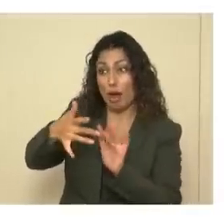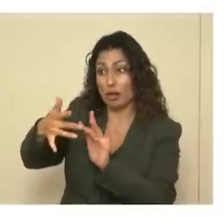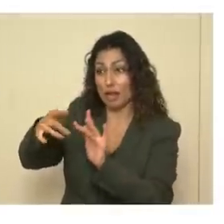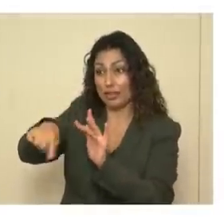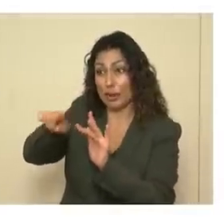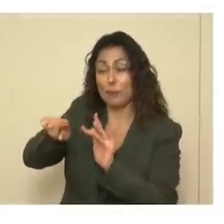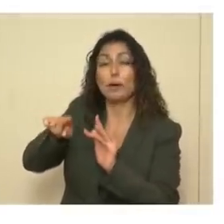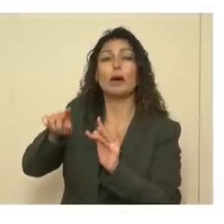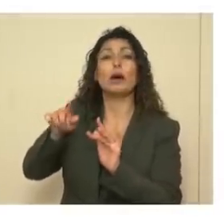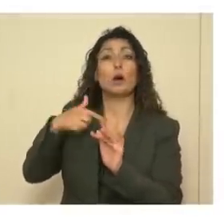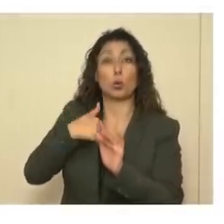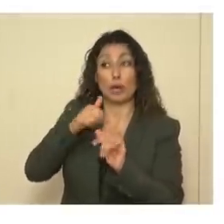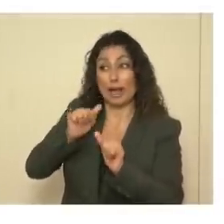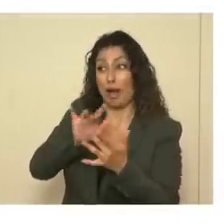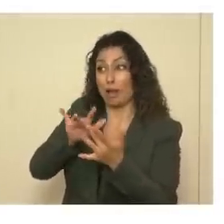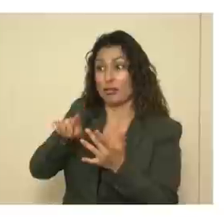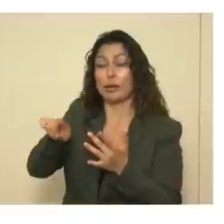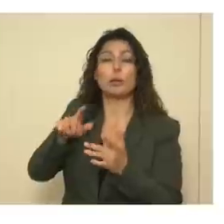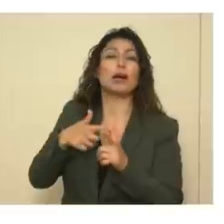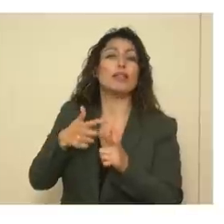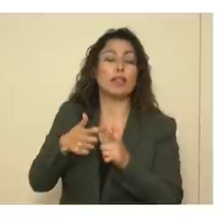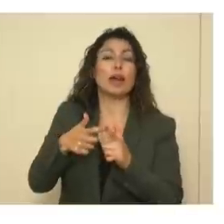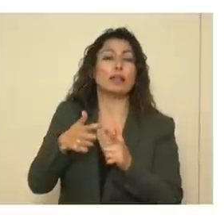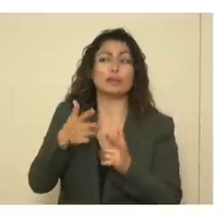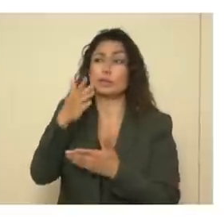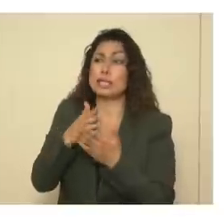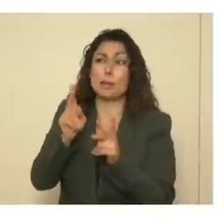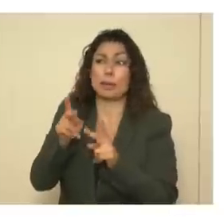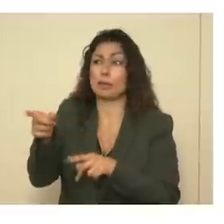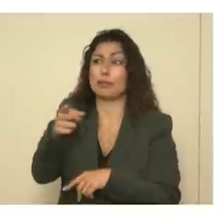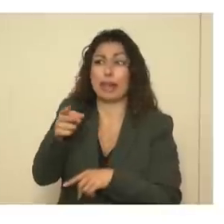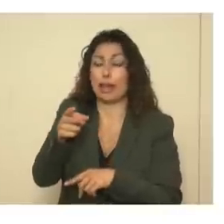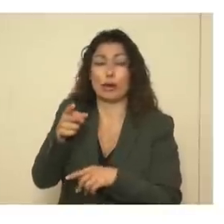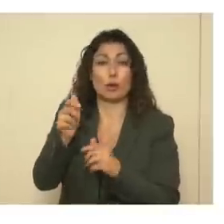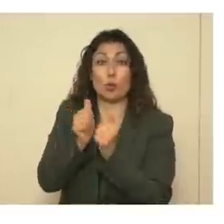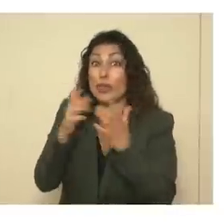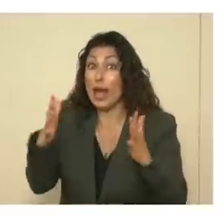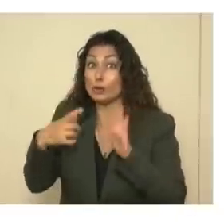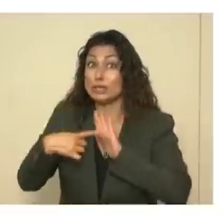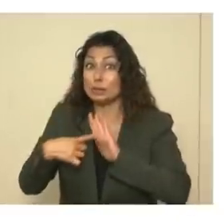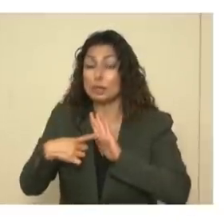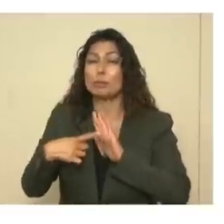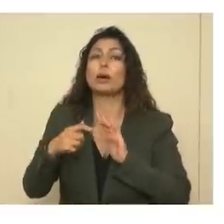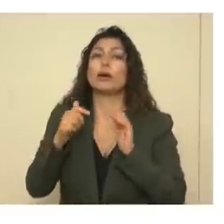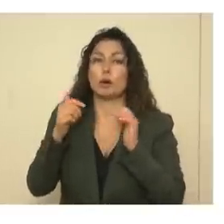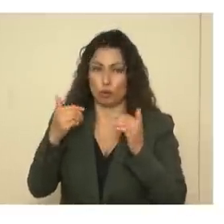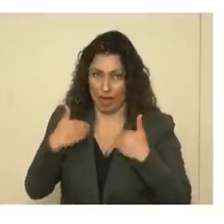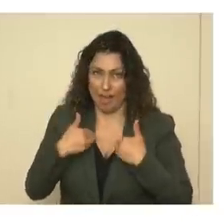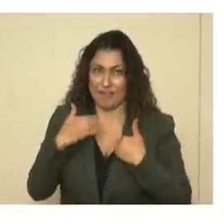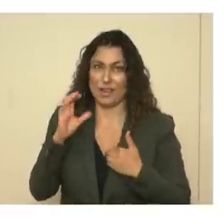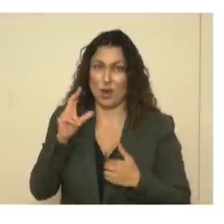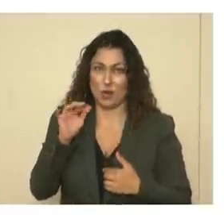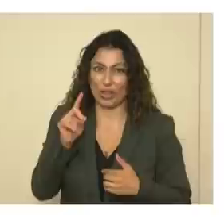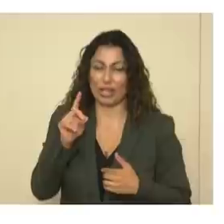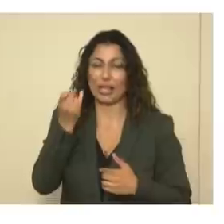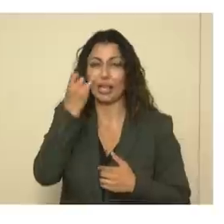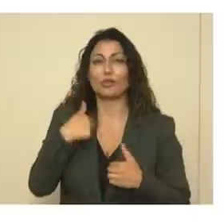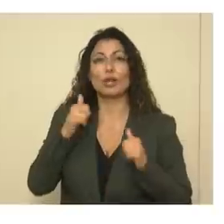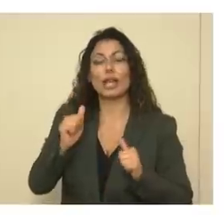there will be people out there without any symptoms at all that have COVID. If we can diagnose them, we can then